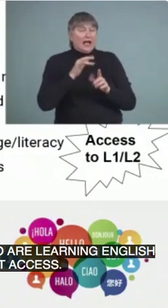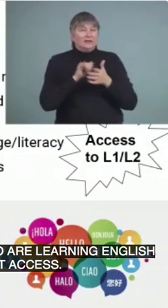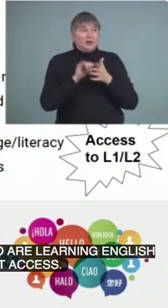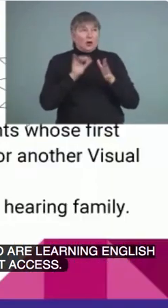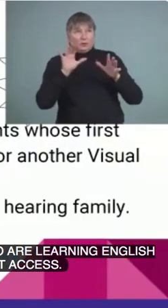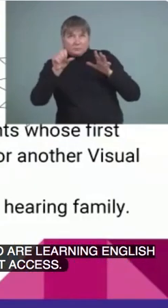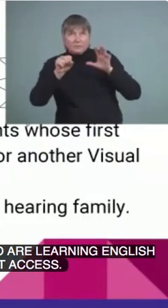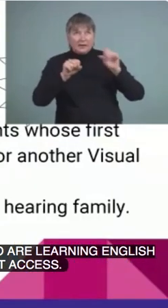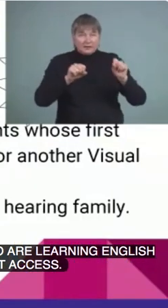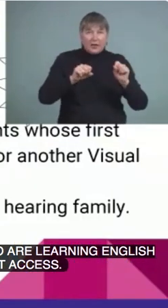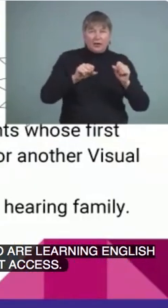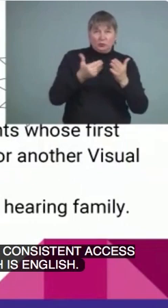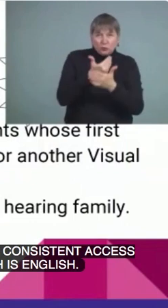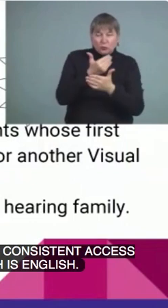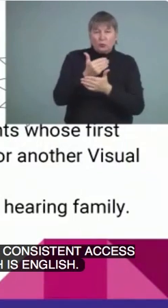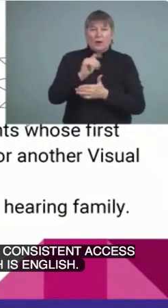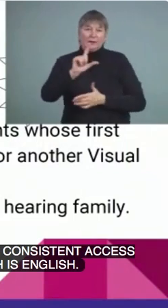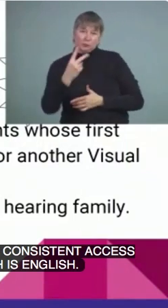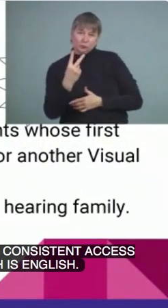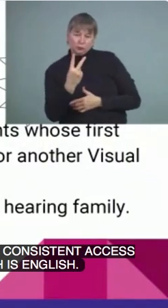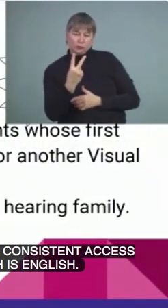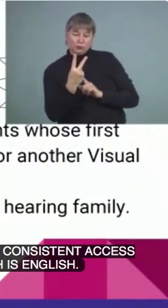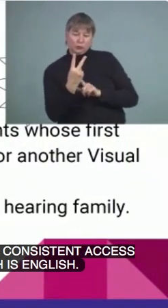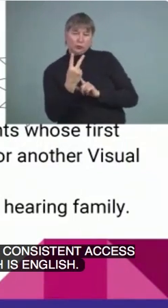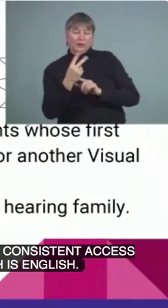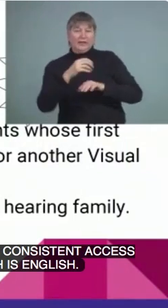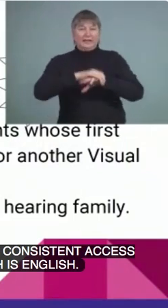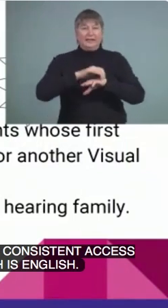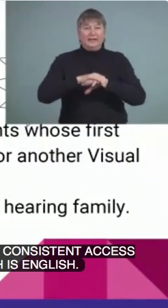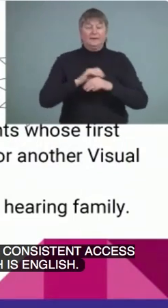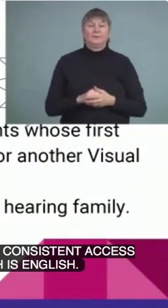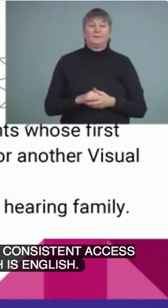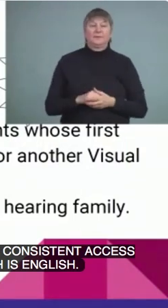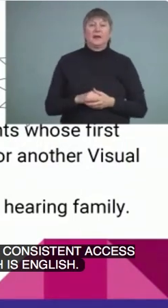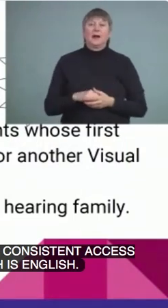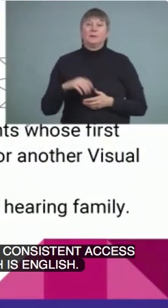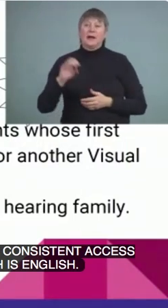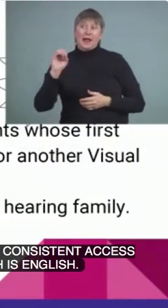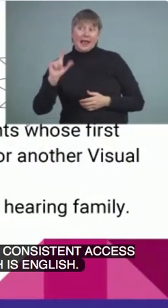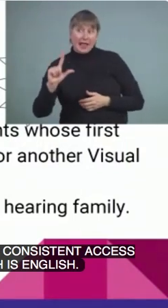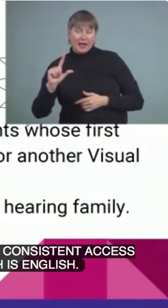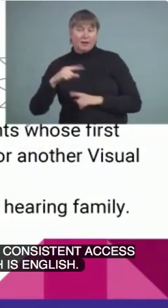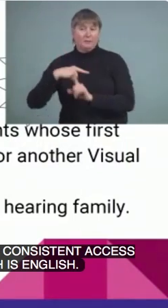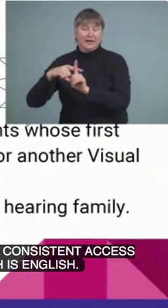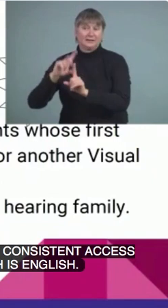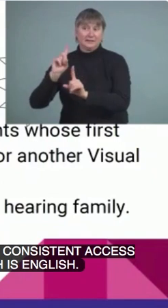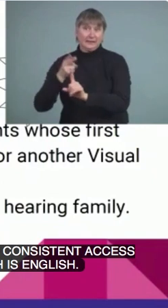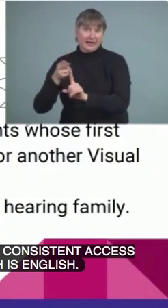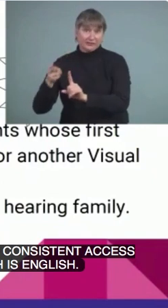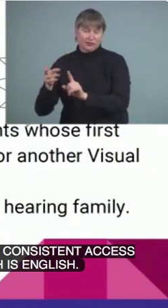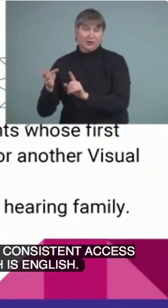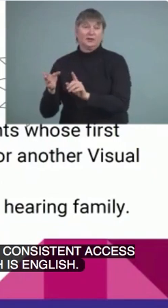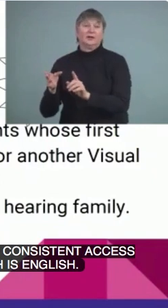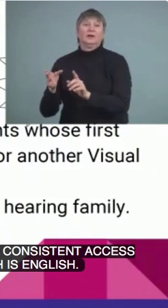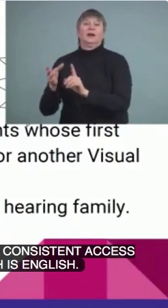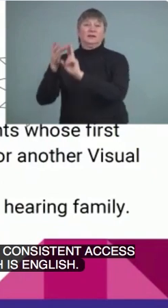English. So when we look at students who are perhaps L or DHH, we're going to look